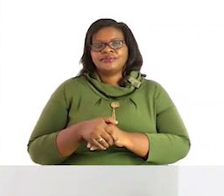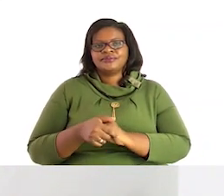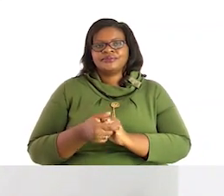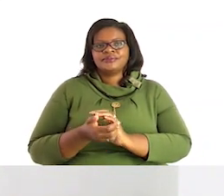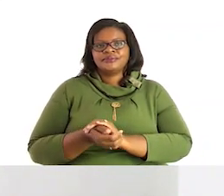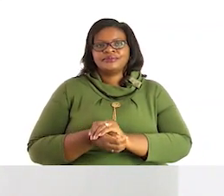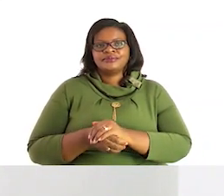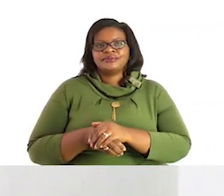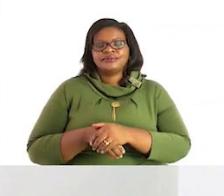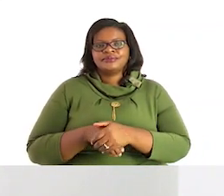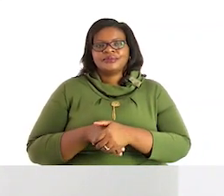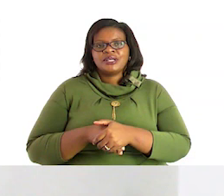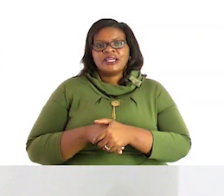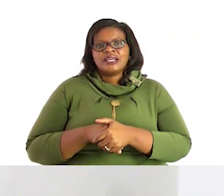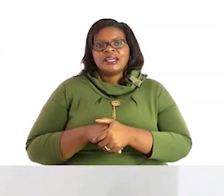just maintain social distance